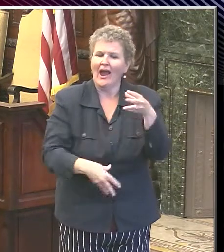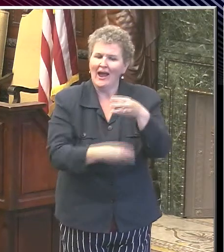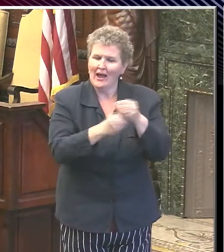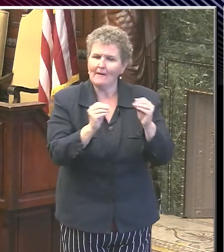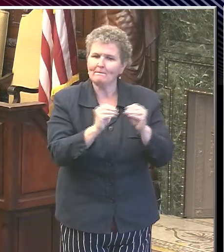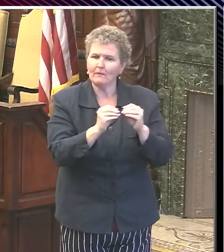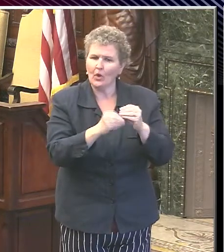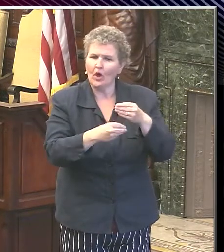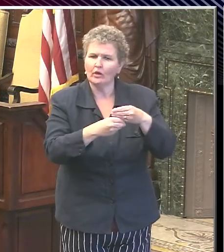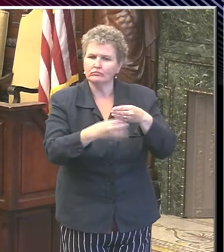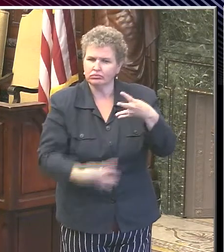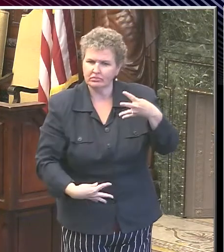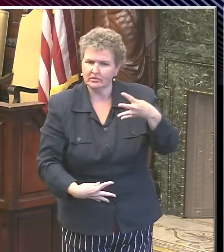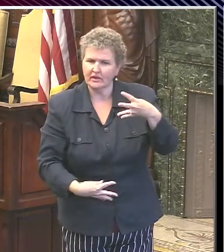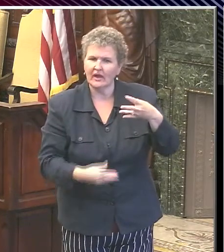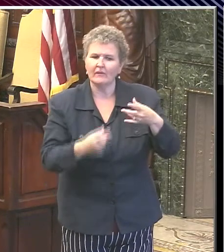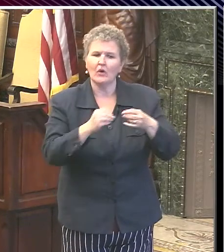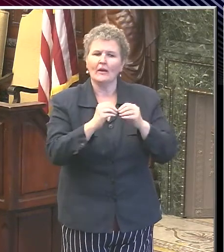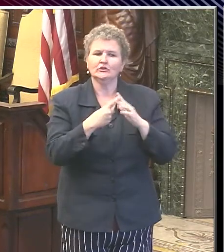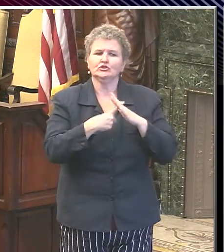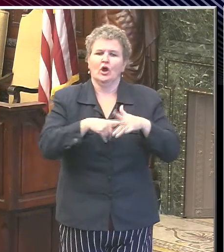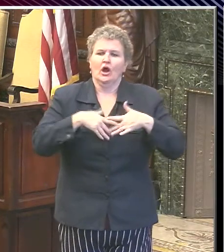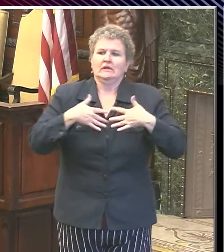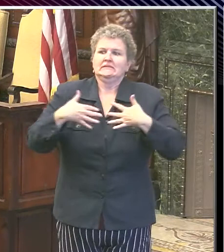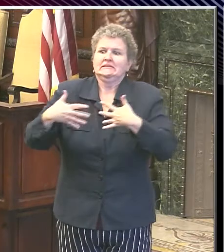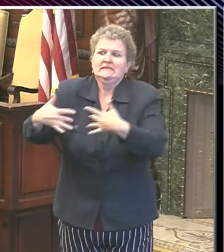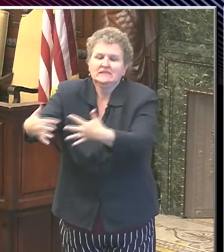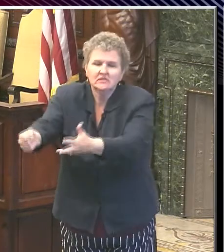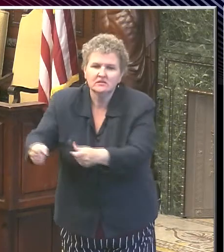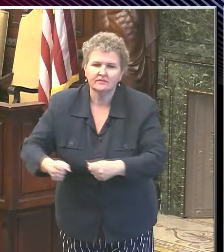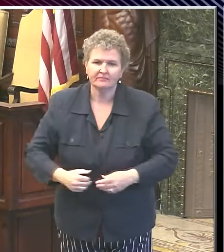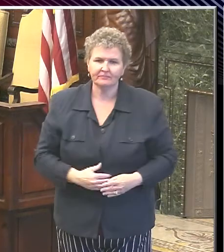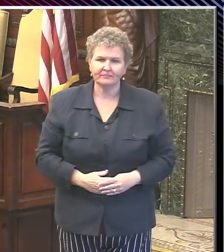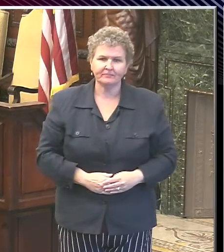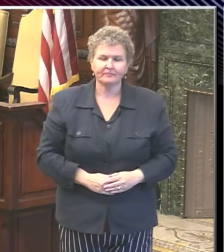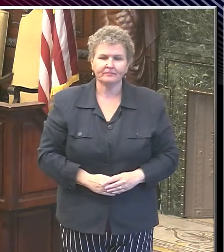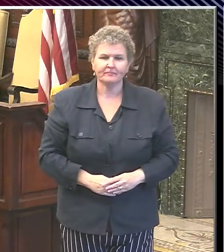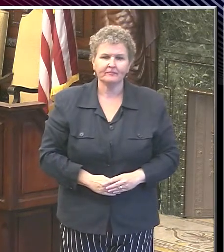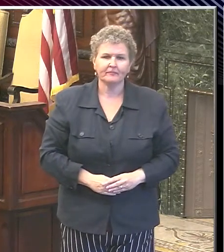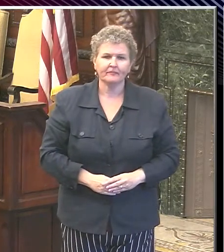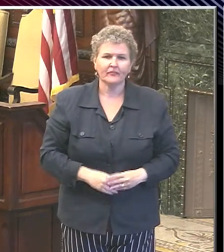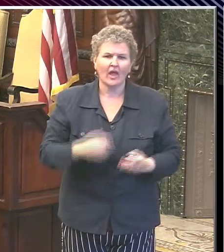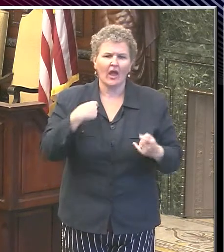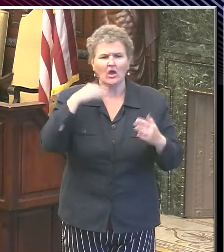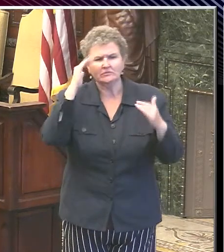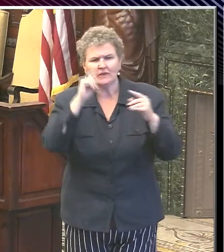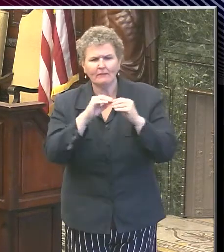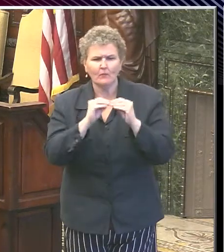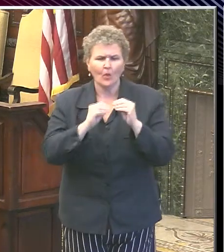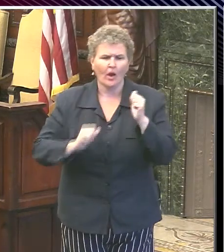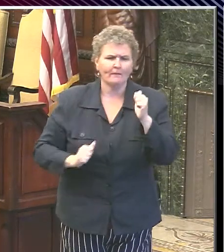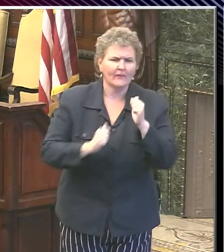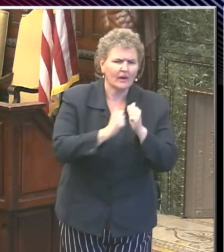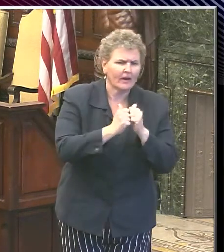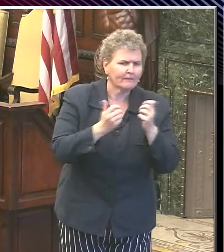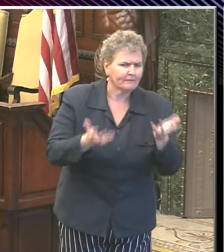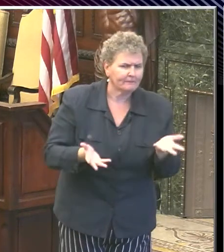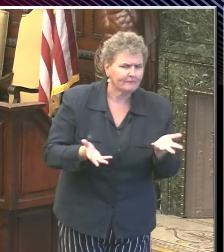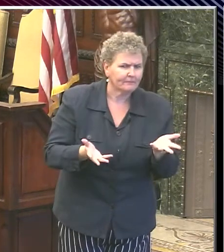forward now. And then just real quick, when do you guys expect to be called out? We have a cumbersome